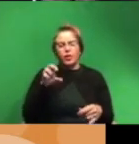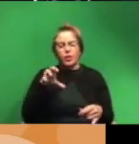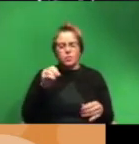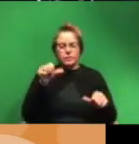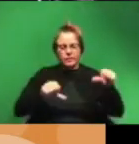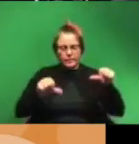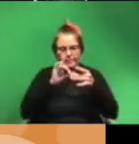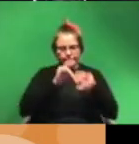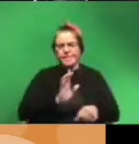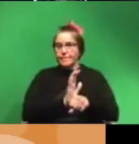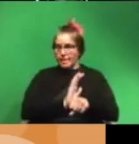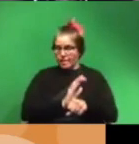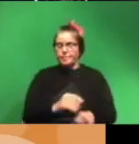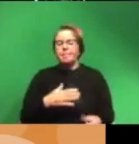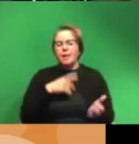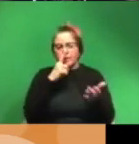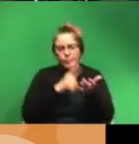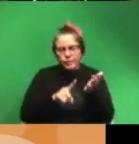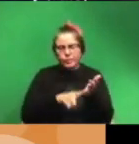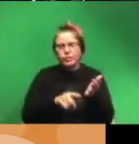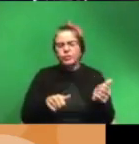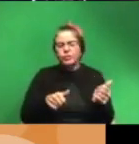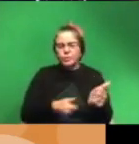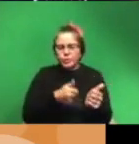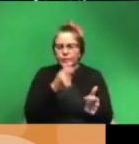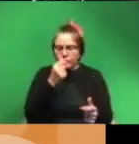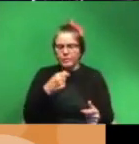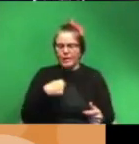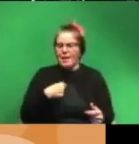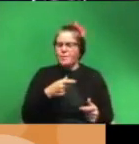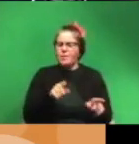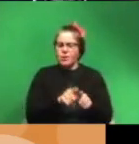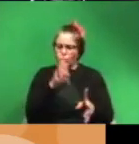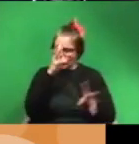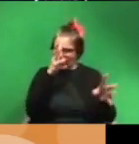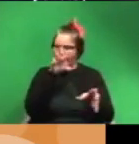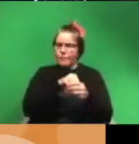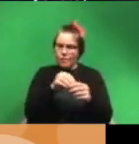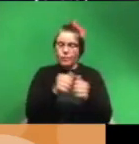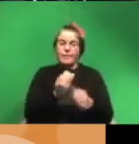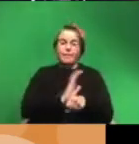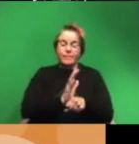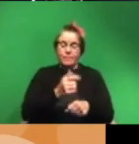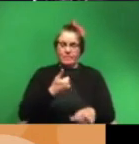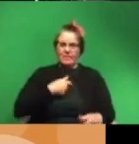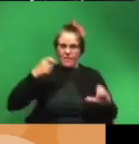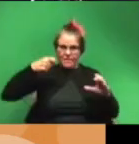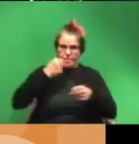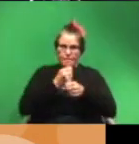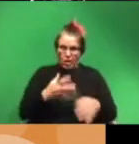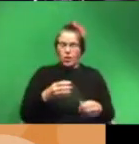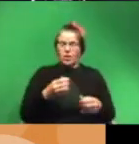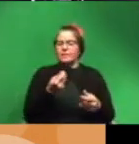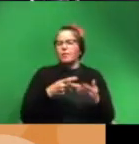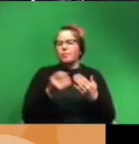from my research pursuits and my research interests i'm actually also very creatively interested in film so i'm actually a filmmaker i've made several projects including